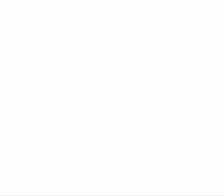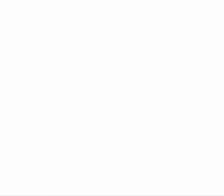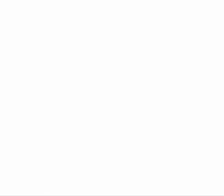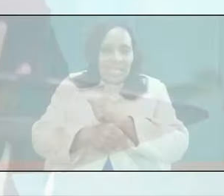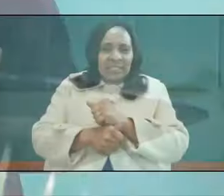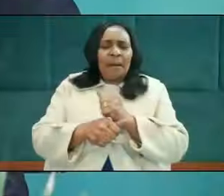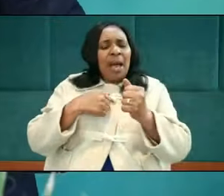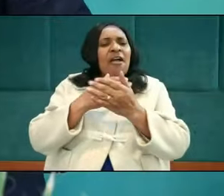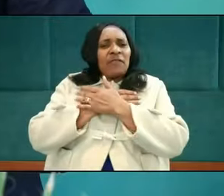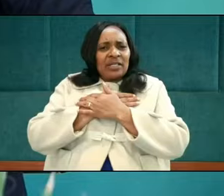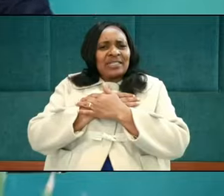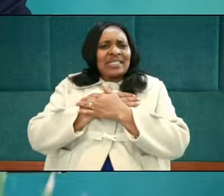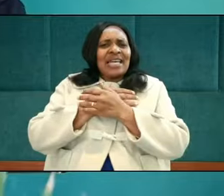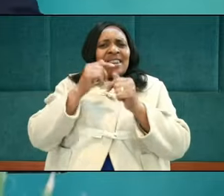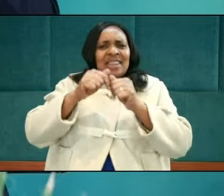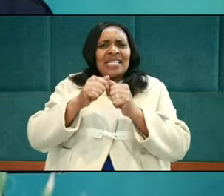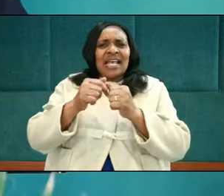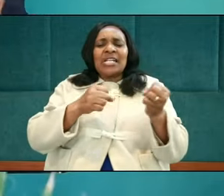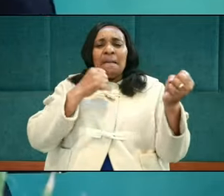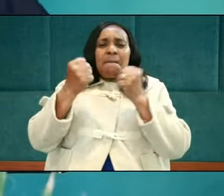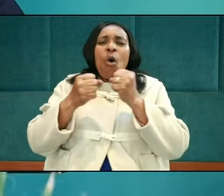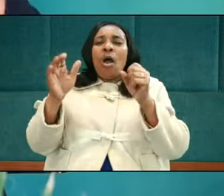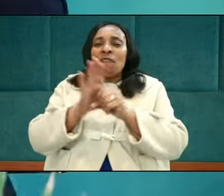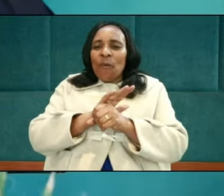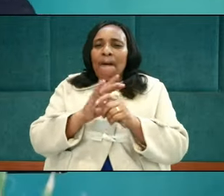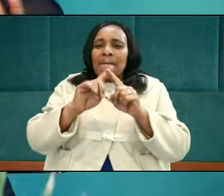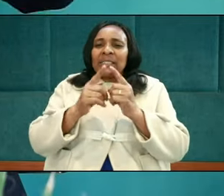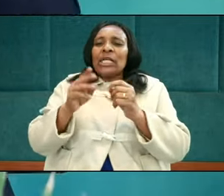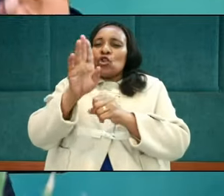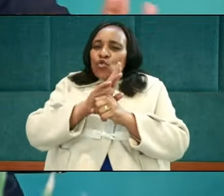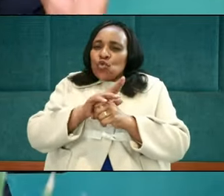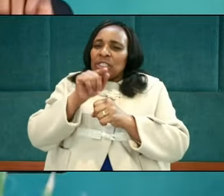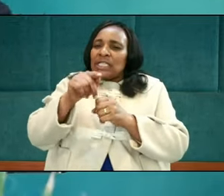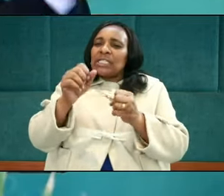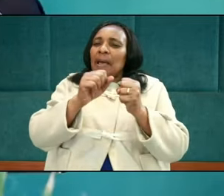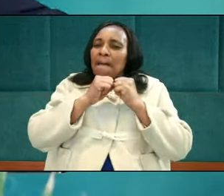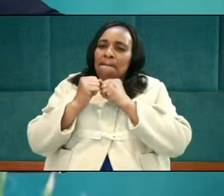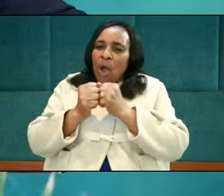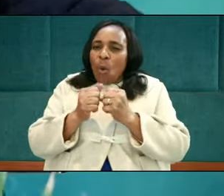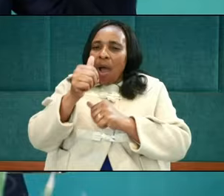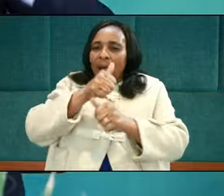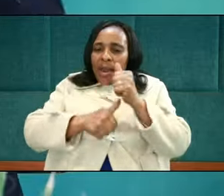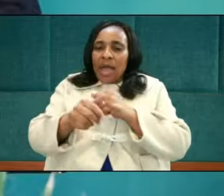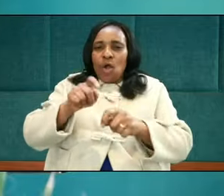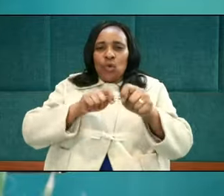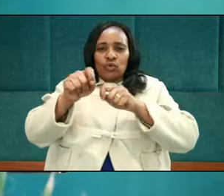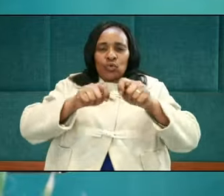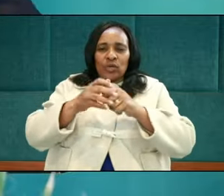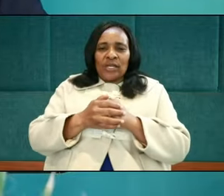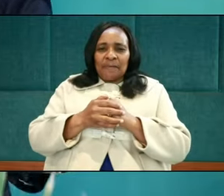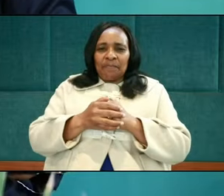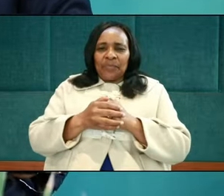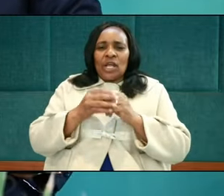these things are powerful, but they must keep their power under control. Otherwise, there will